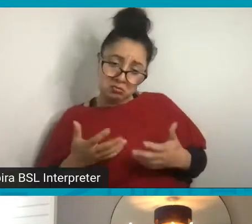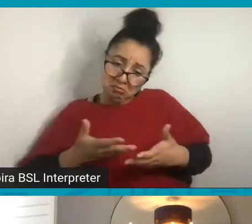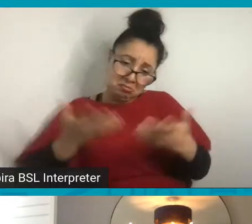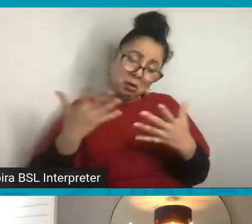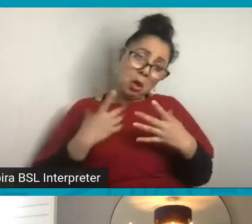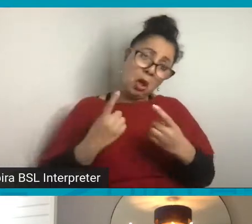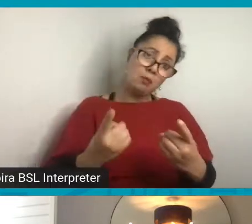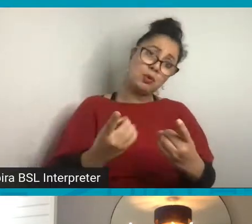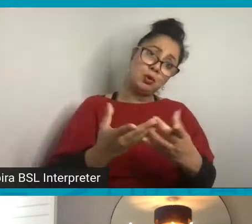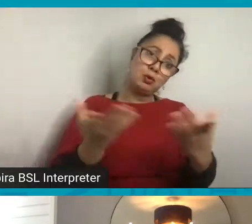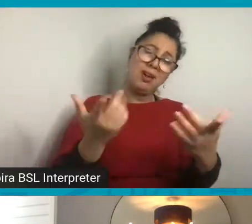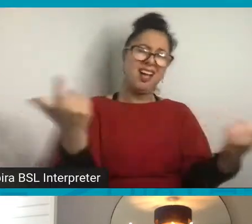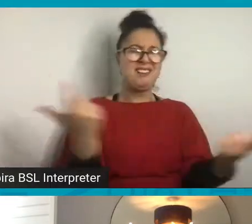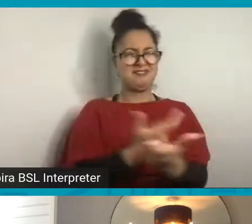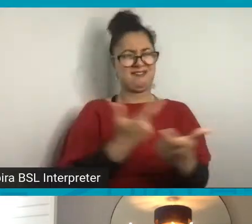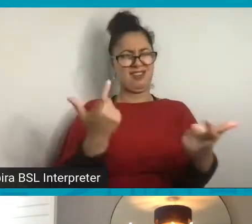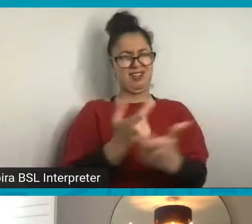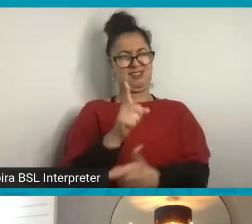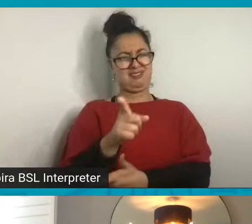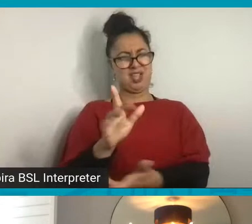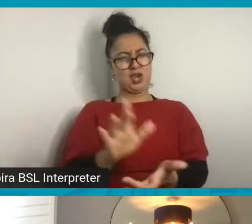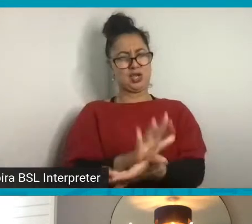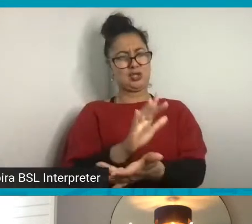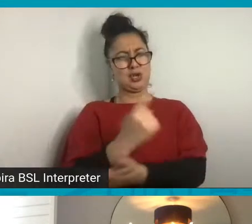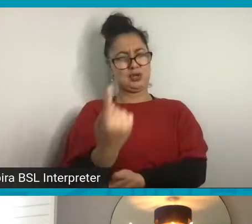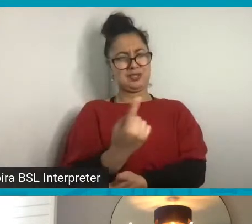Just have fun with that when you place them.